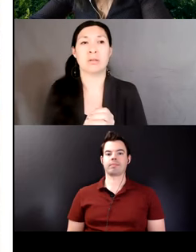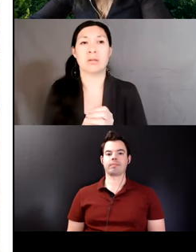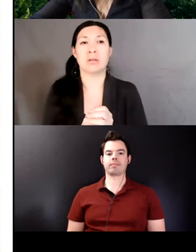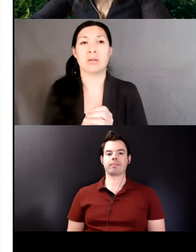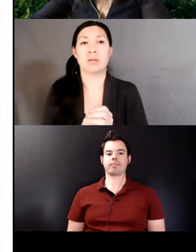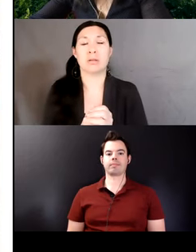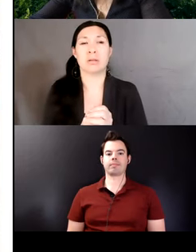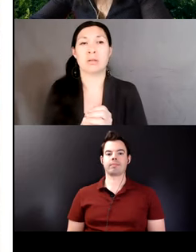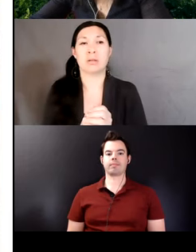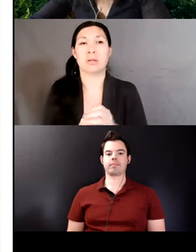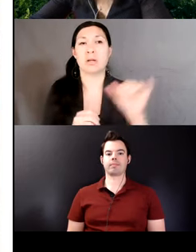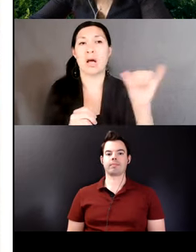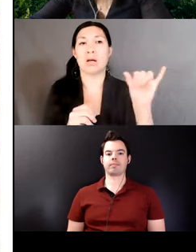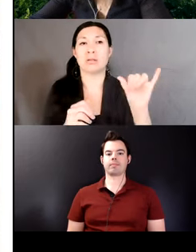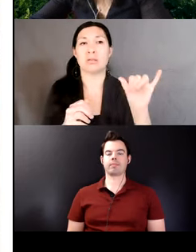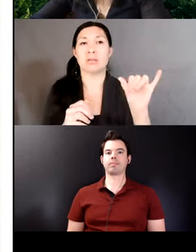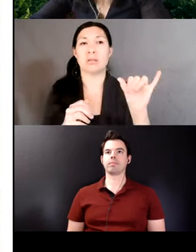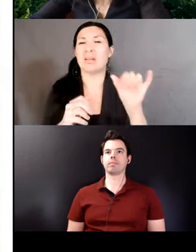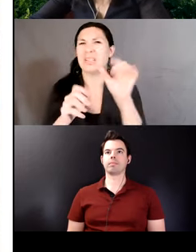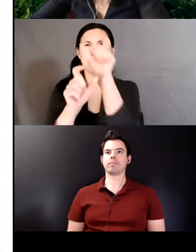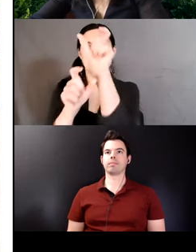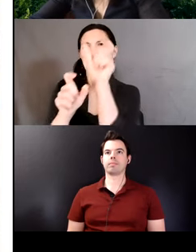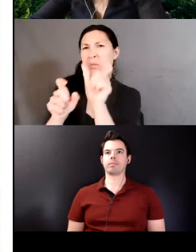as in the earlier example.